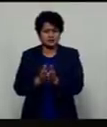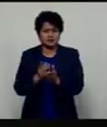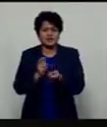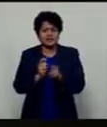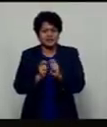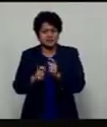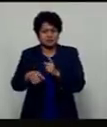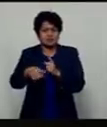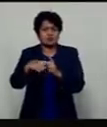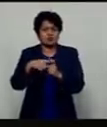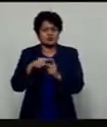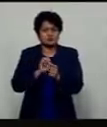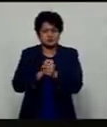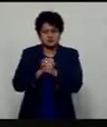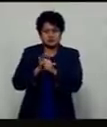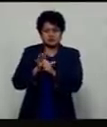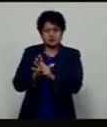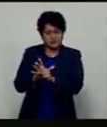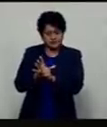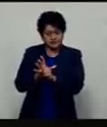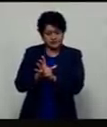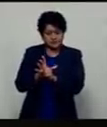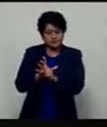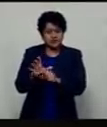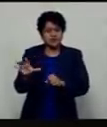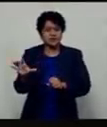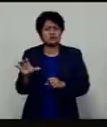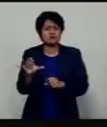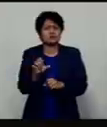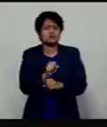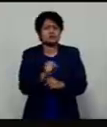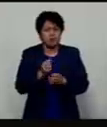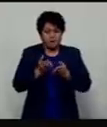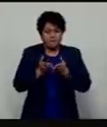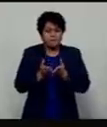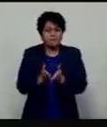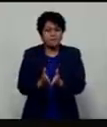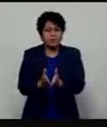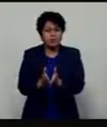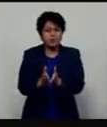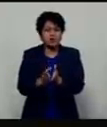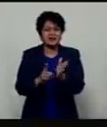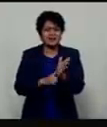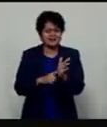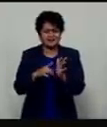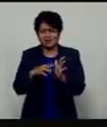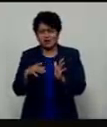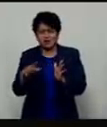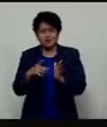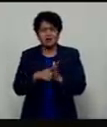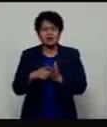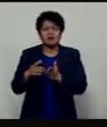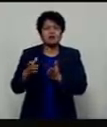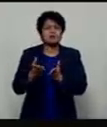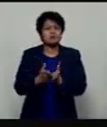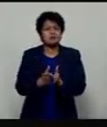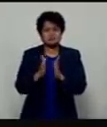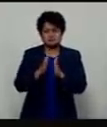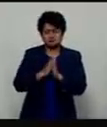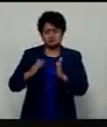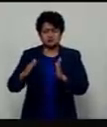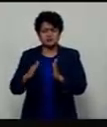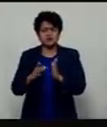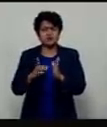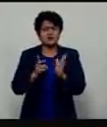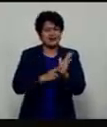positive for COVID-19. They took the boat, the Liahona, carried cargo to Nairai Mbatiki